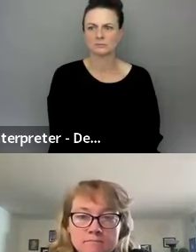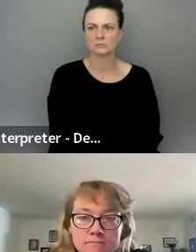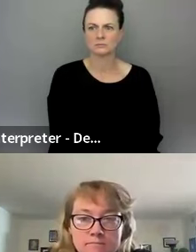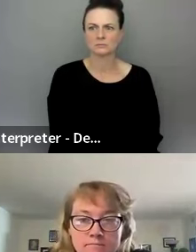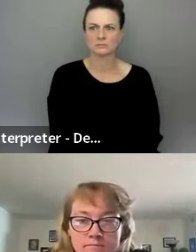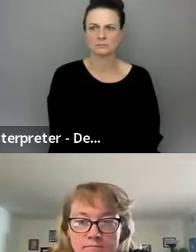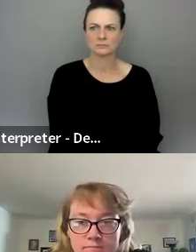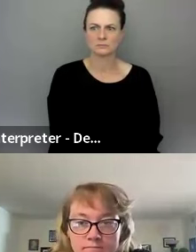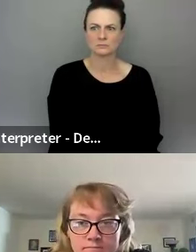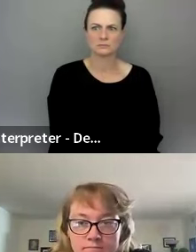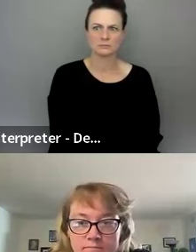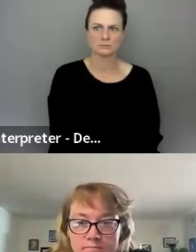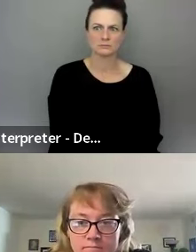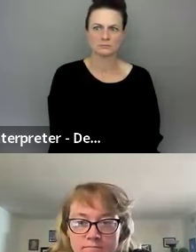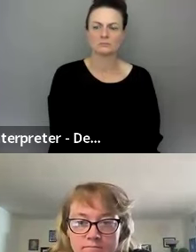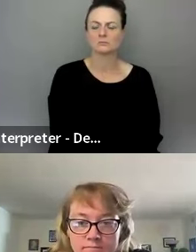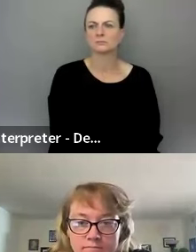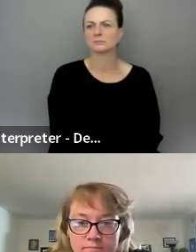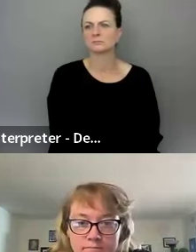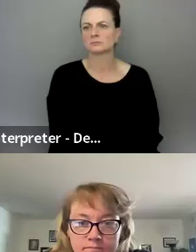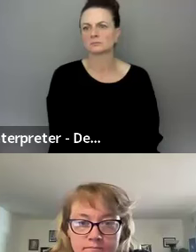don't have like a, if you don't promote it accordingly.